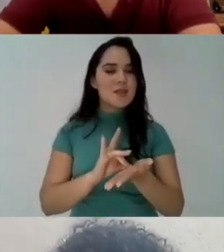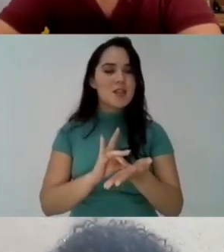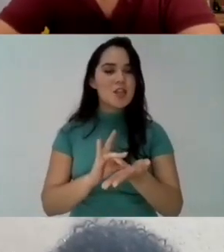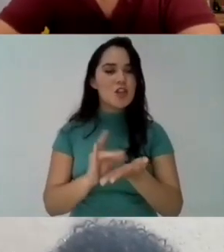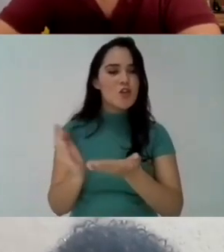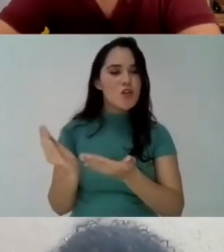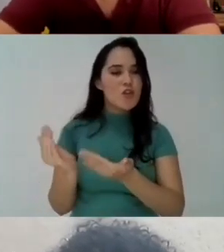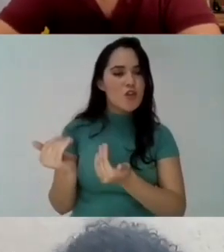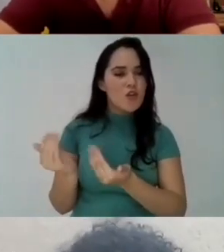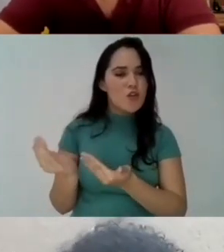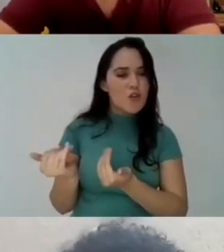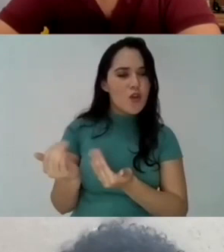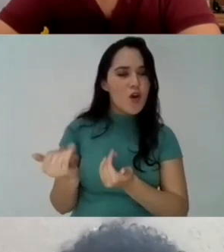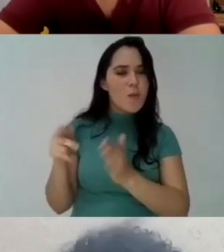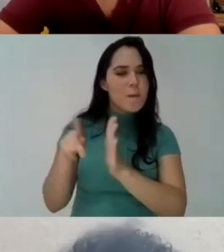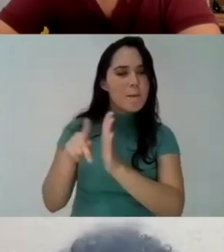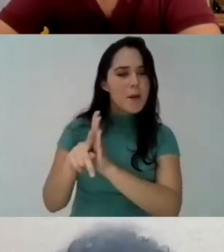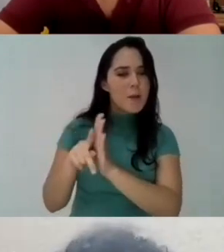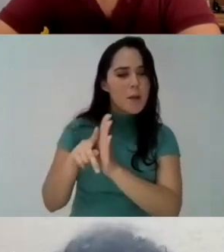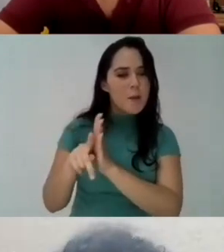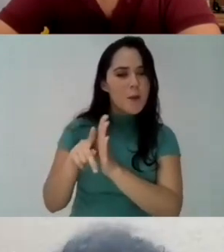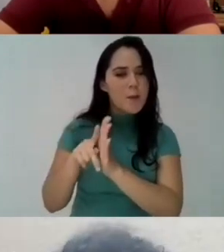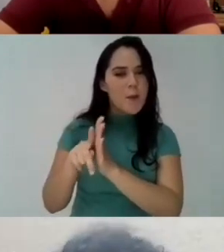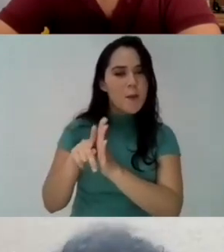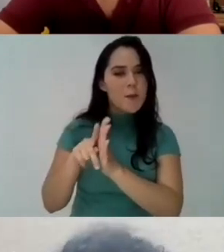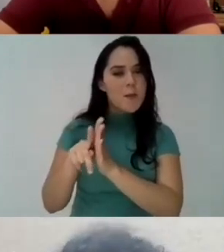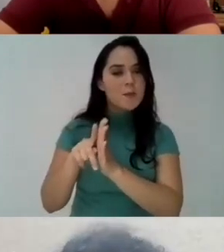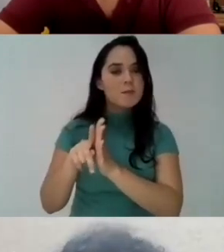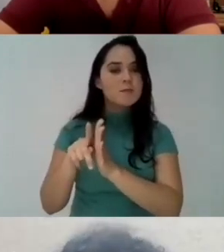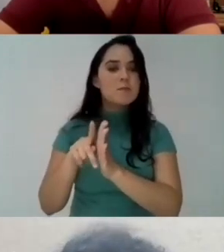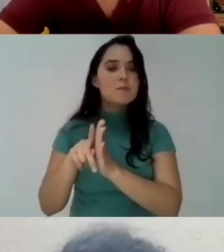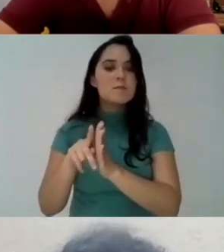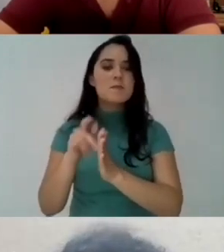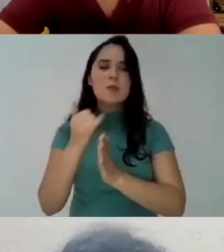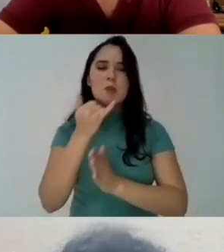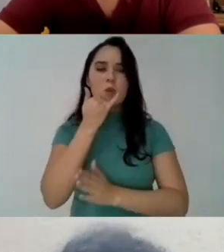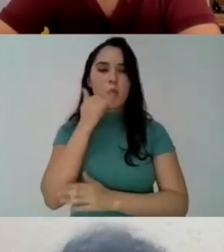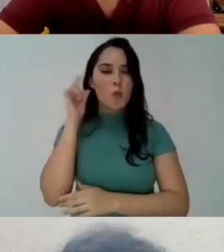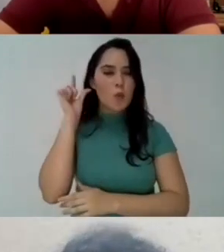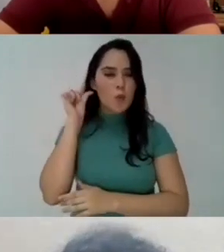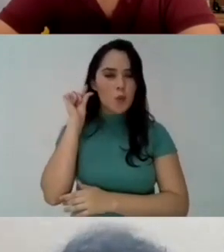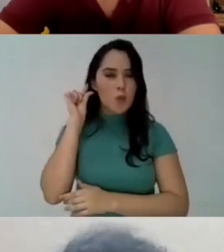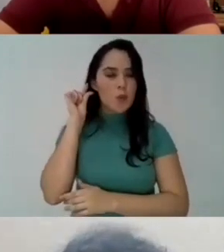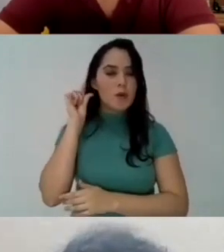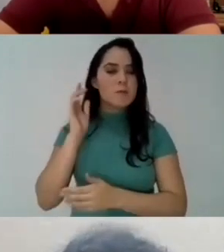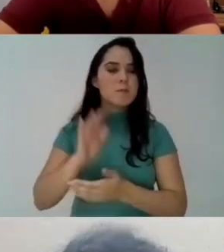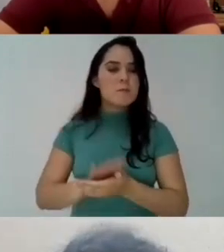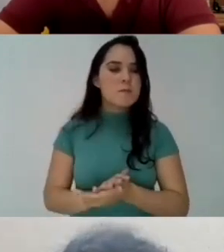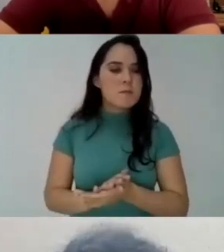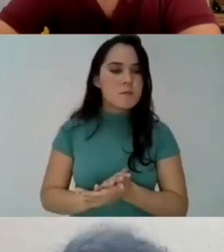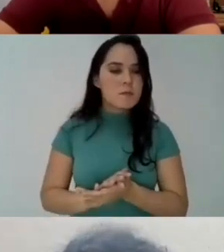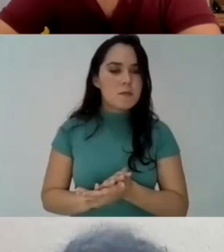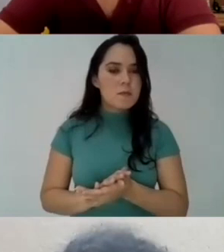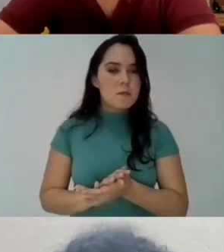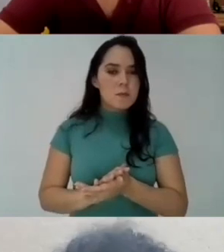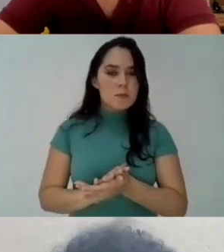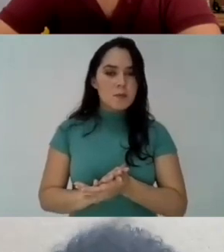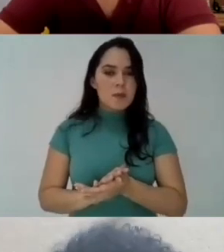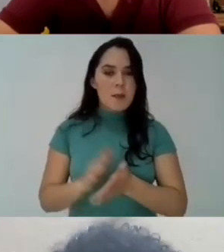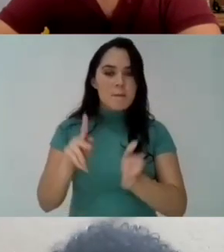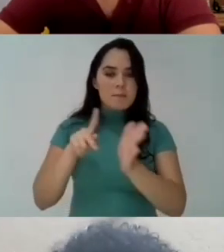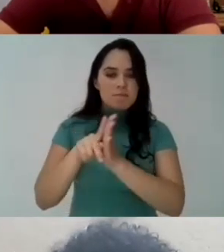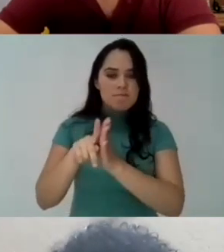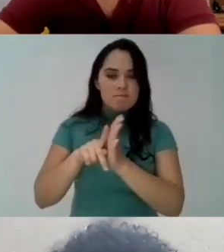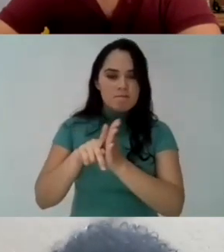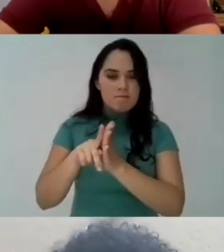And it is very important to interact with all of